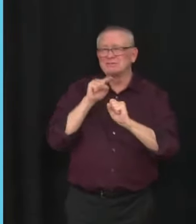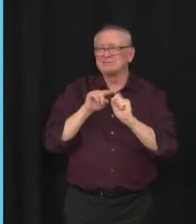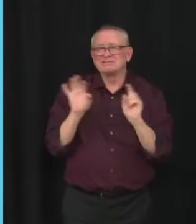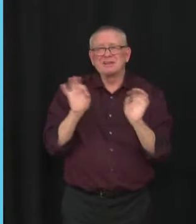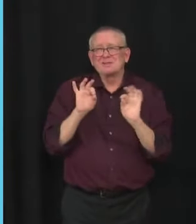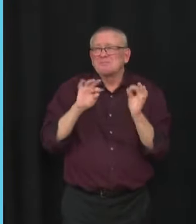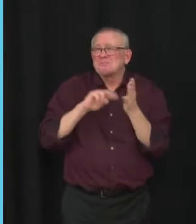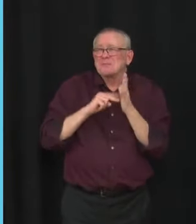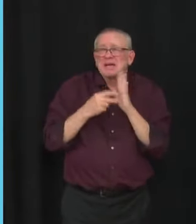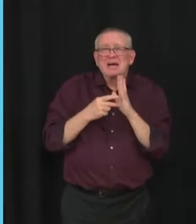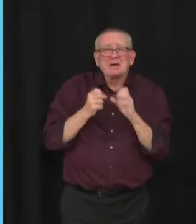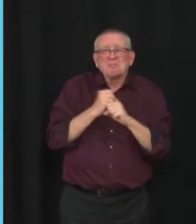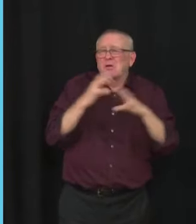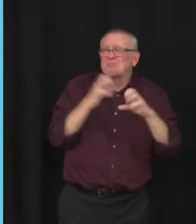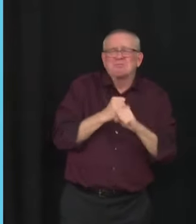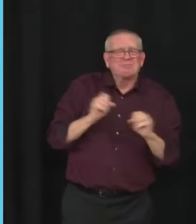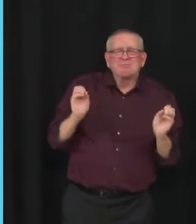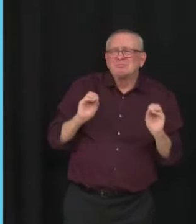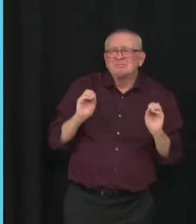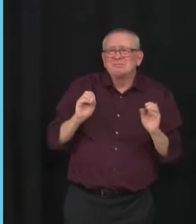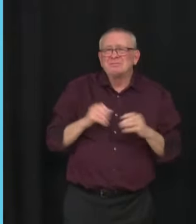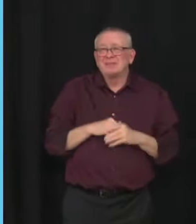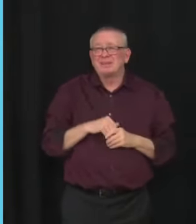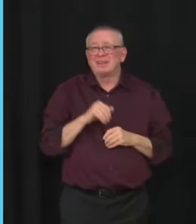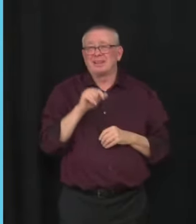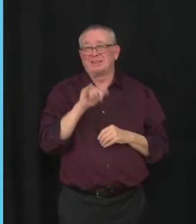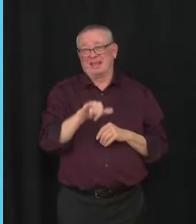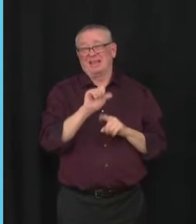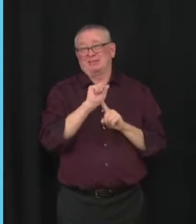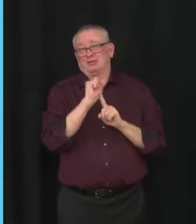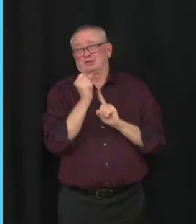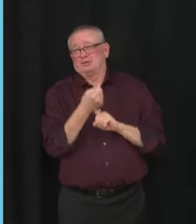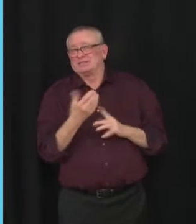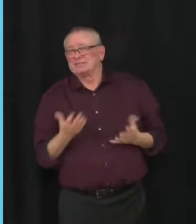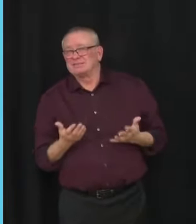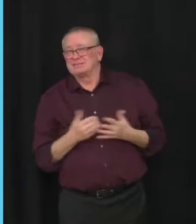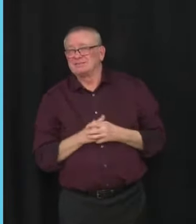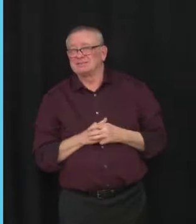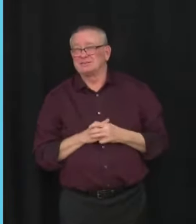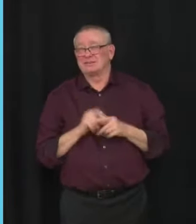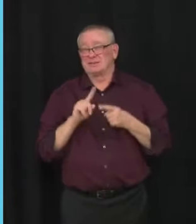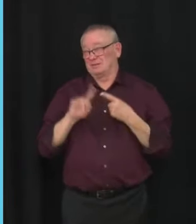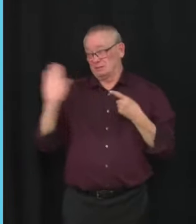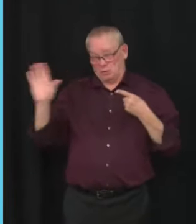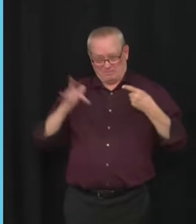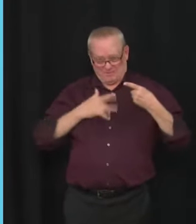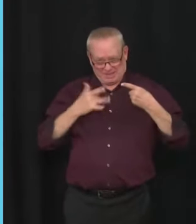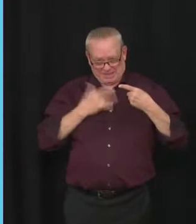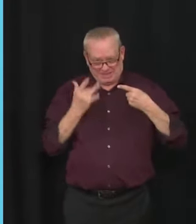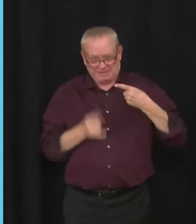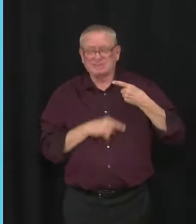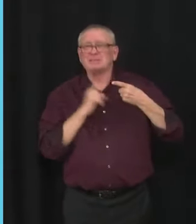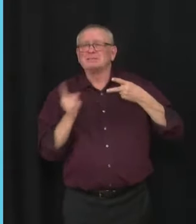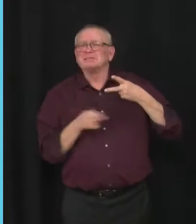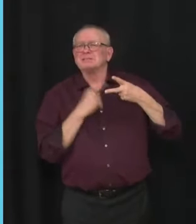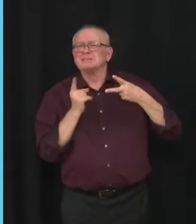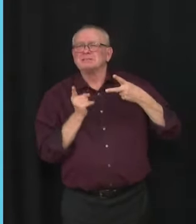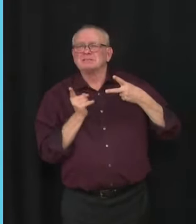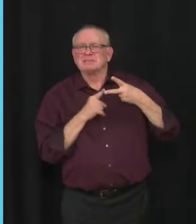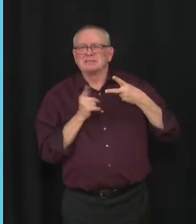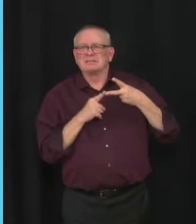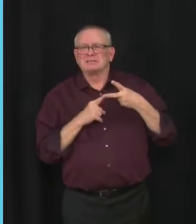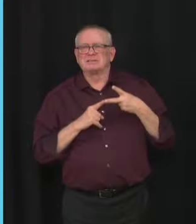in this particular case? And this is sort of a two-part question, then I'll get to my supplementary.